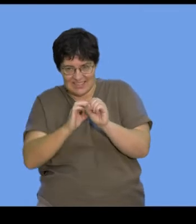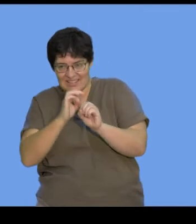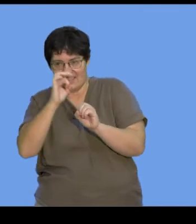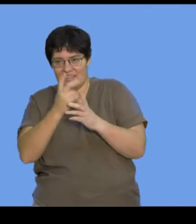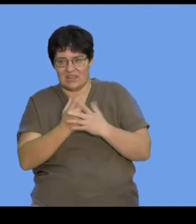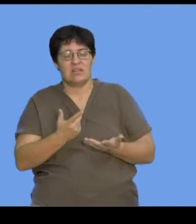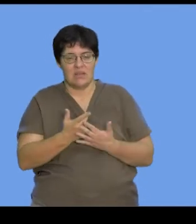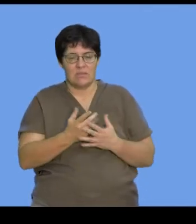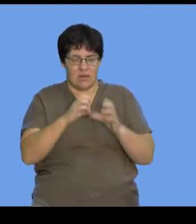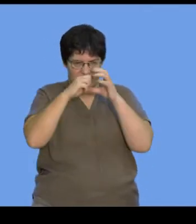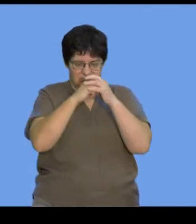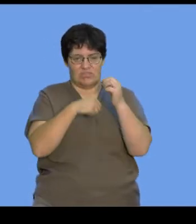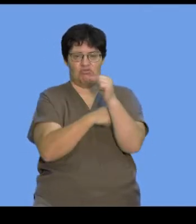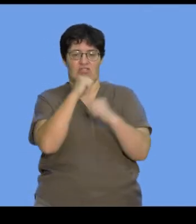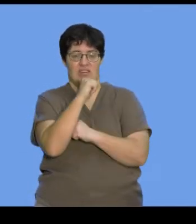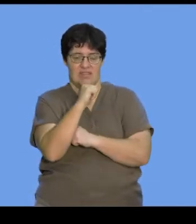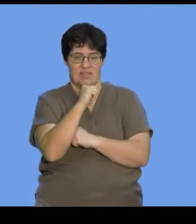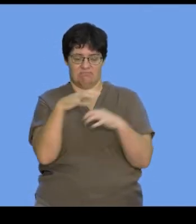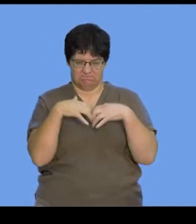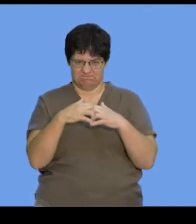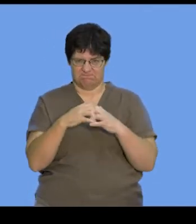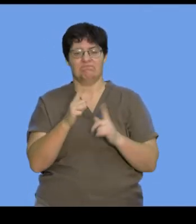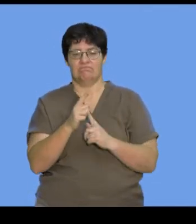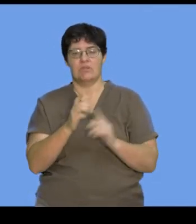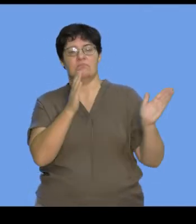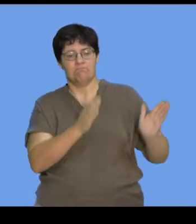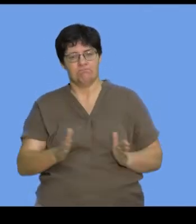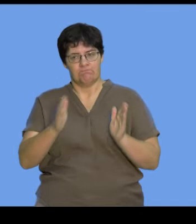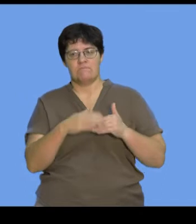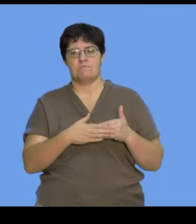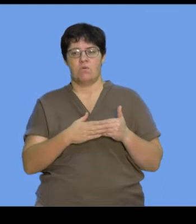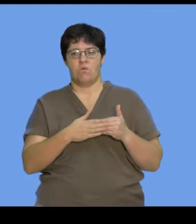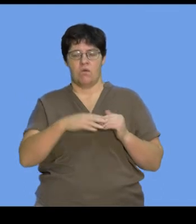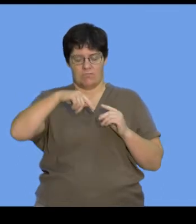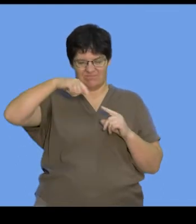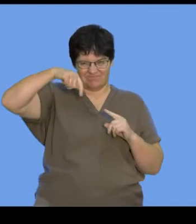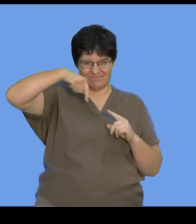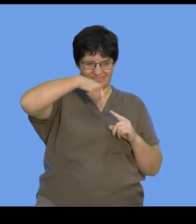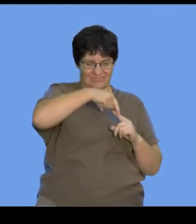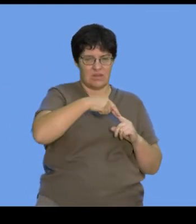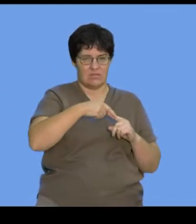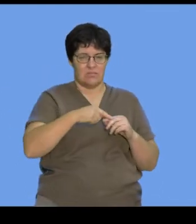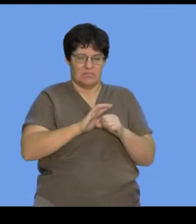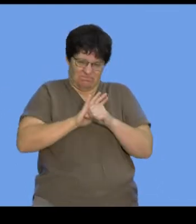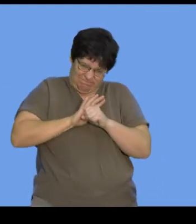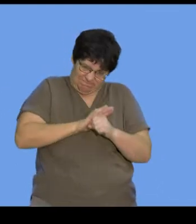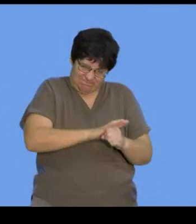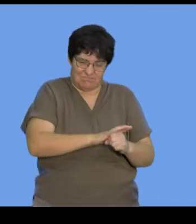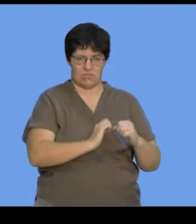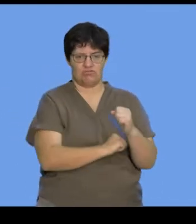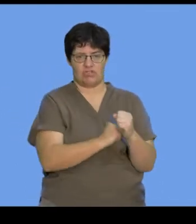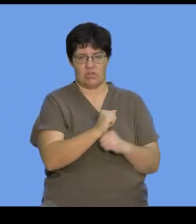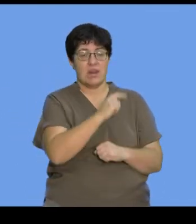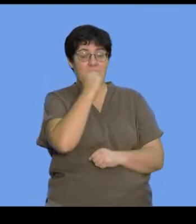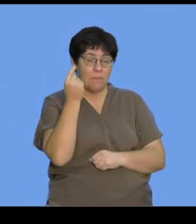histone proteins into compact structures, which are further then arranged and coiled up into these compacted structures